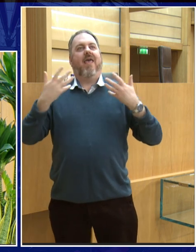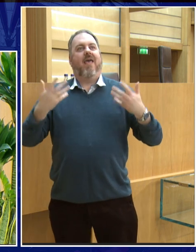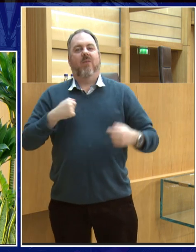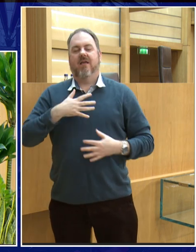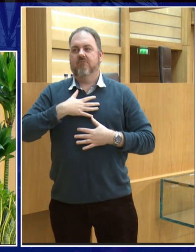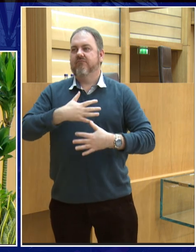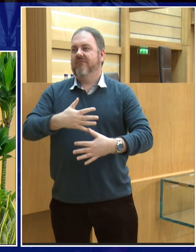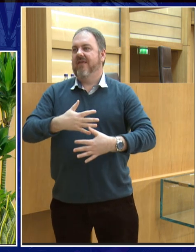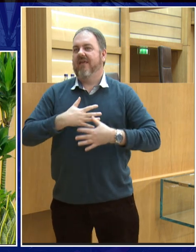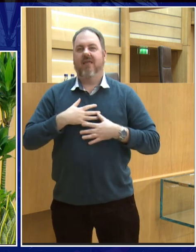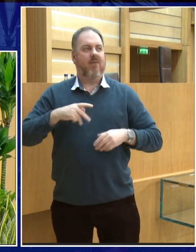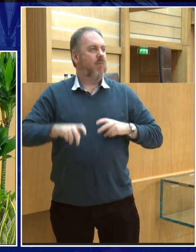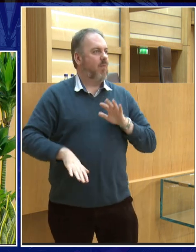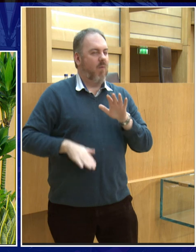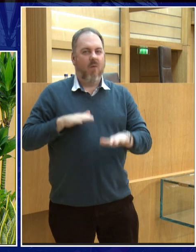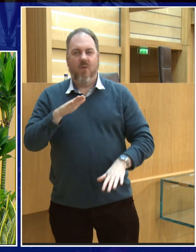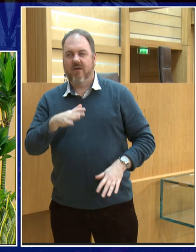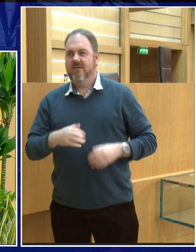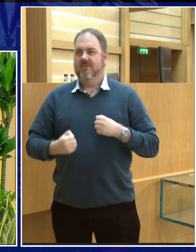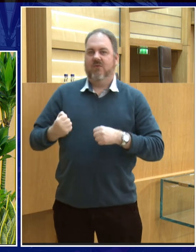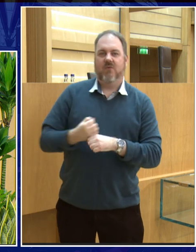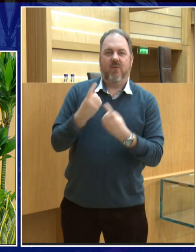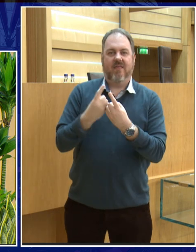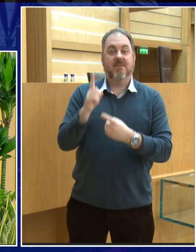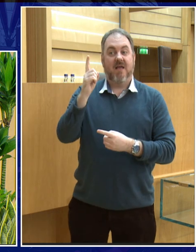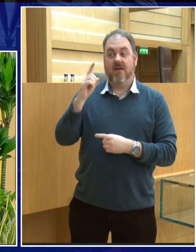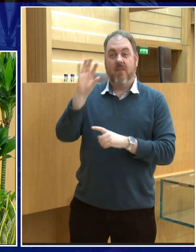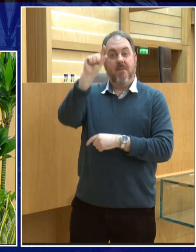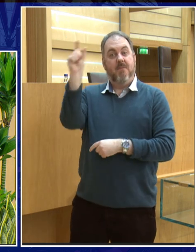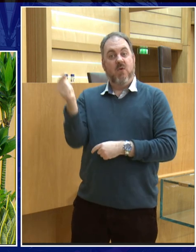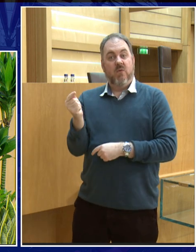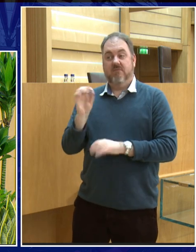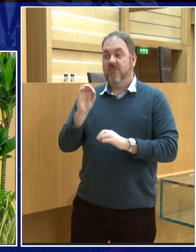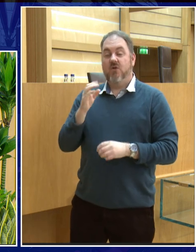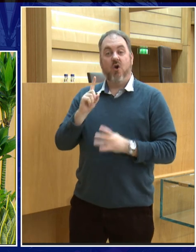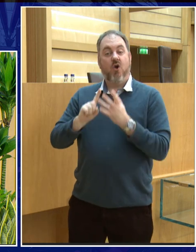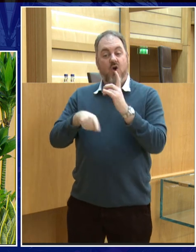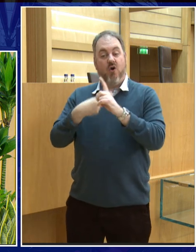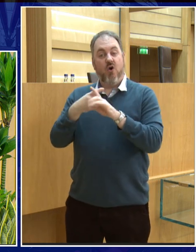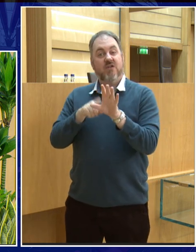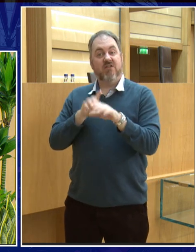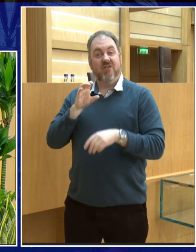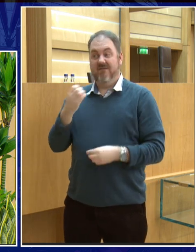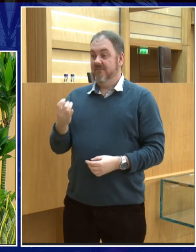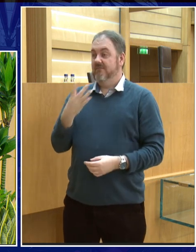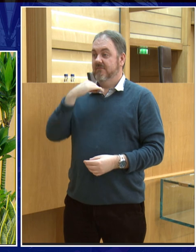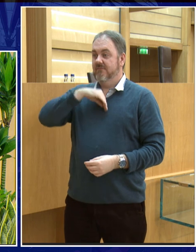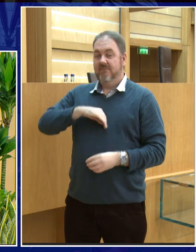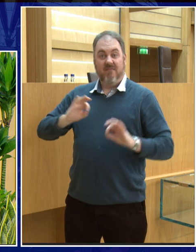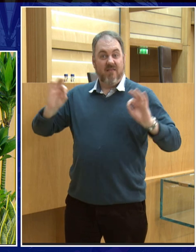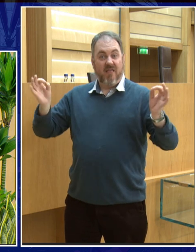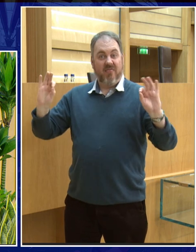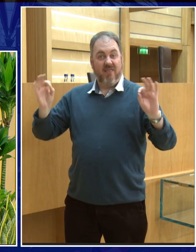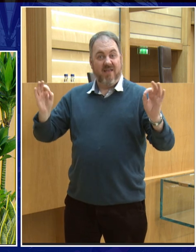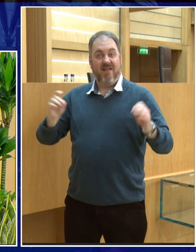breathe and just run around and do all sorts of things. On the Moon, there is no atmosphere. There's no oxygen. There's nothing we can breathe. And so they have to wear a big, bulky space